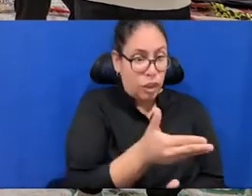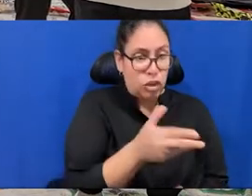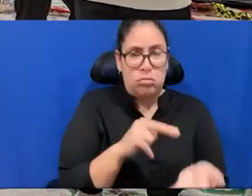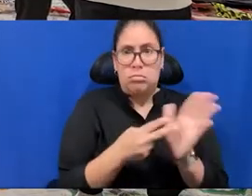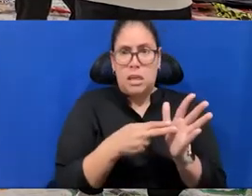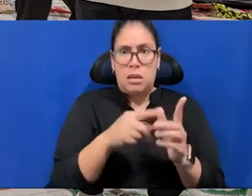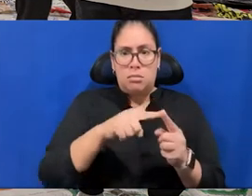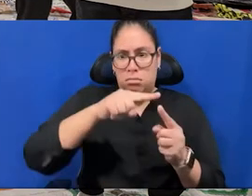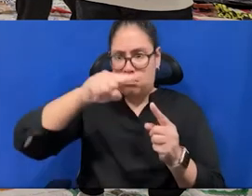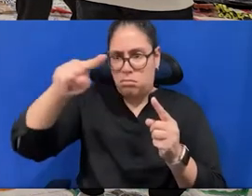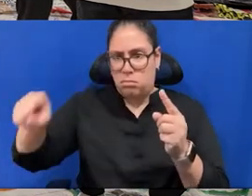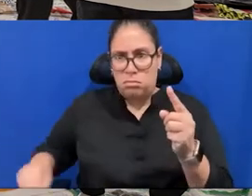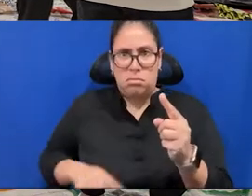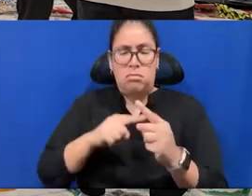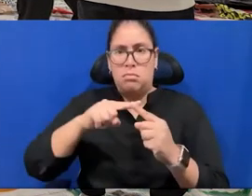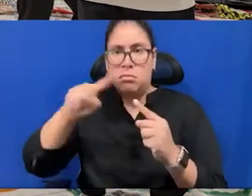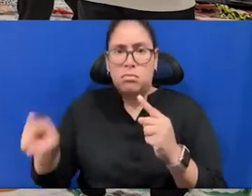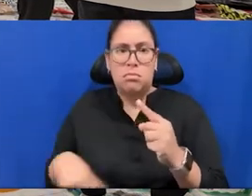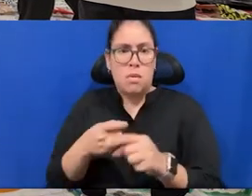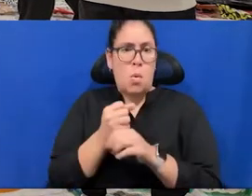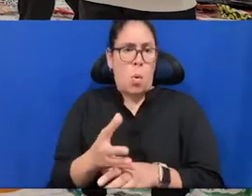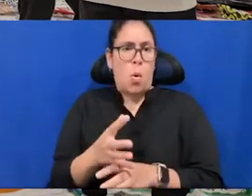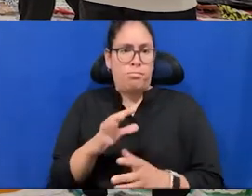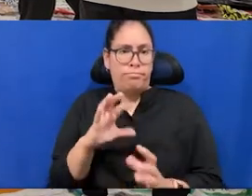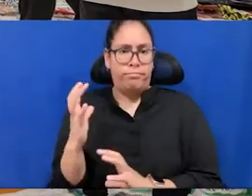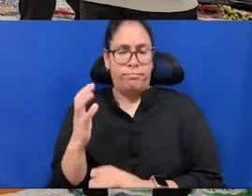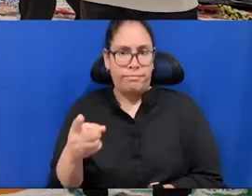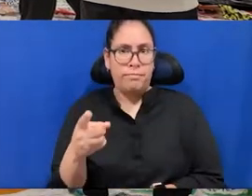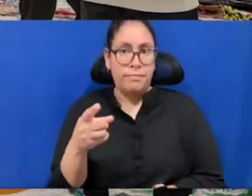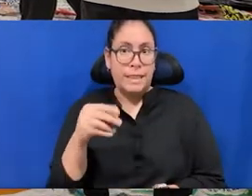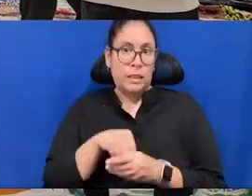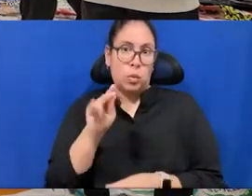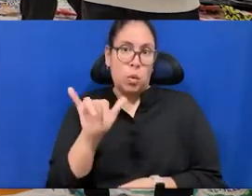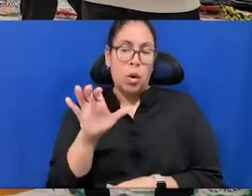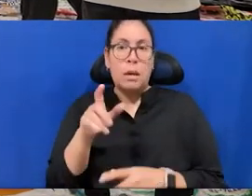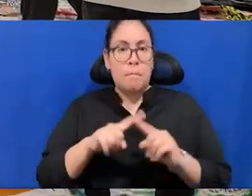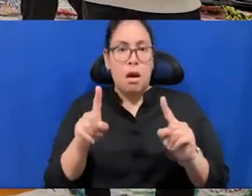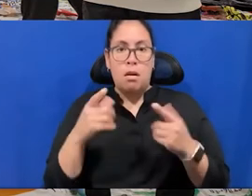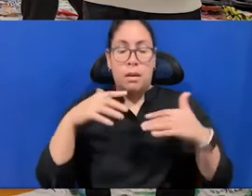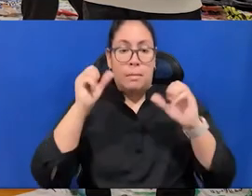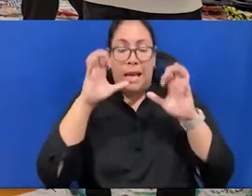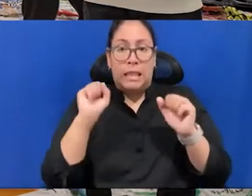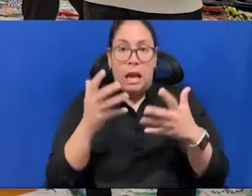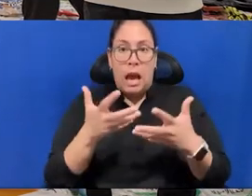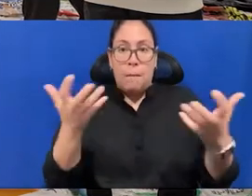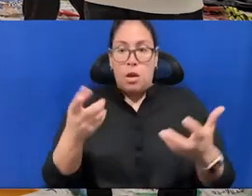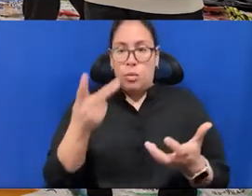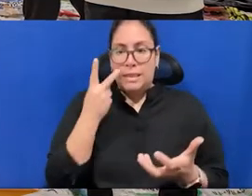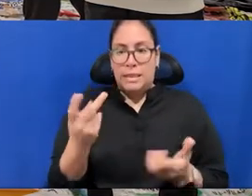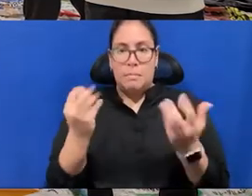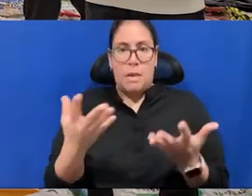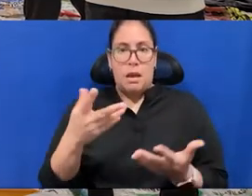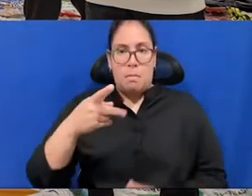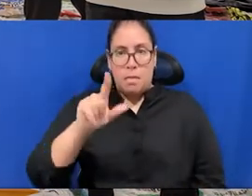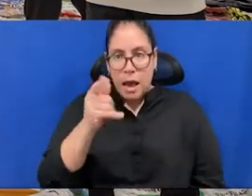would charge you a couple of cents for every bag, but it's amazing the amount of bags that you find everywhere. I mean, it's a little bit like a comment about, it